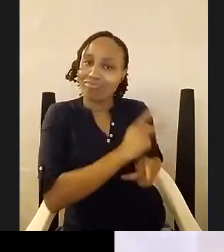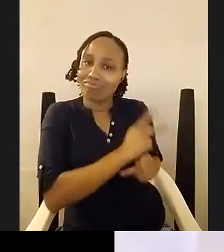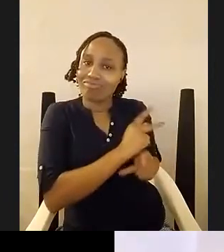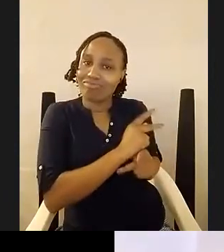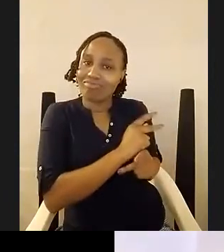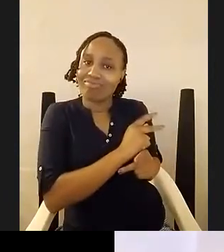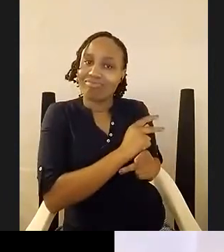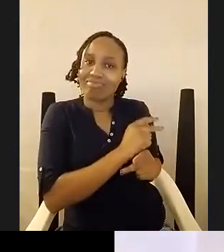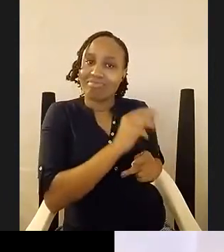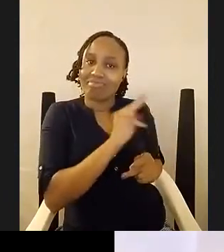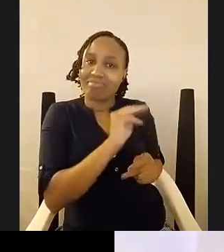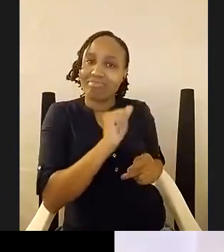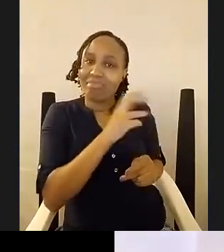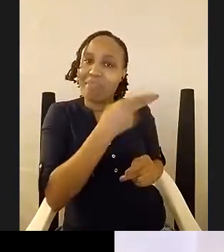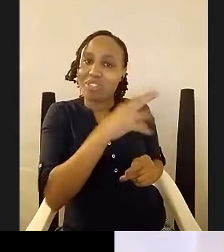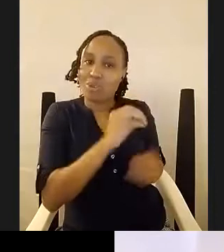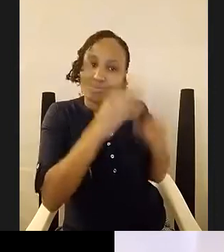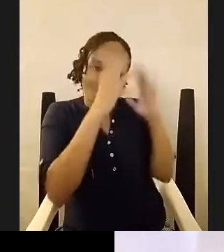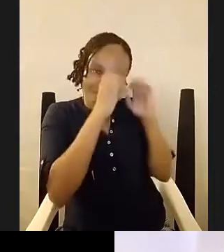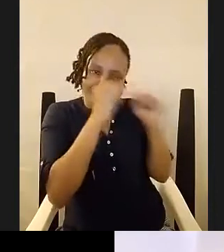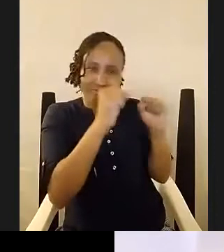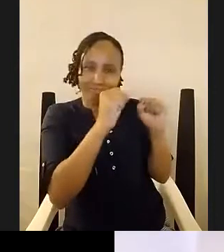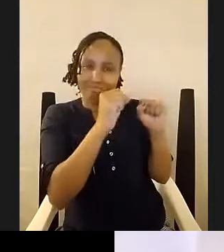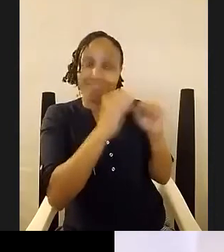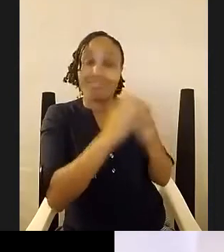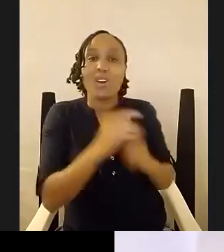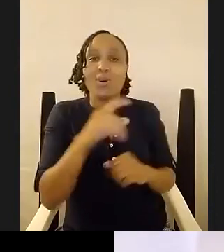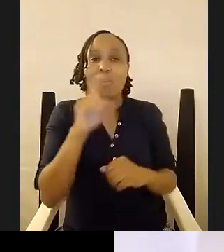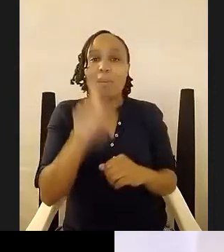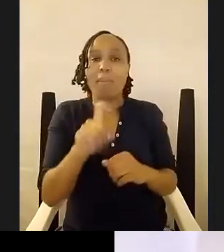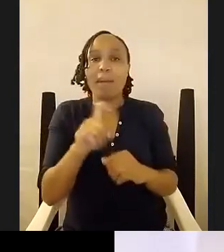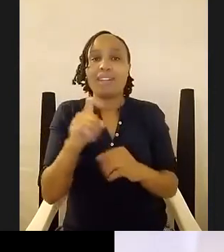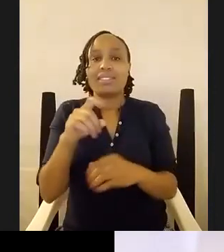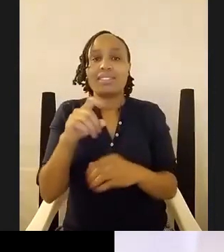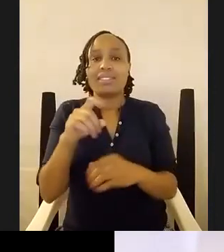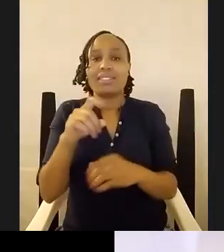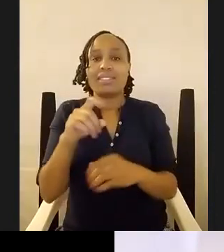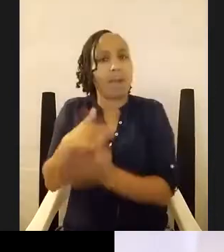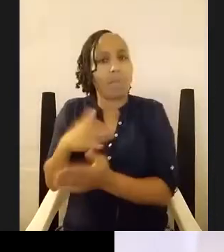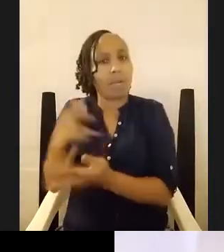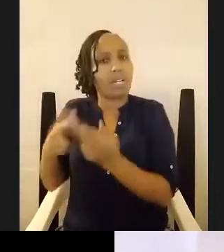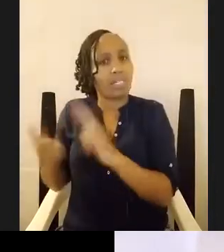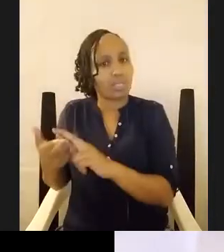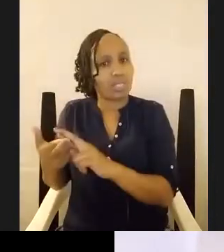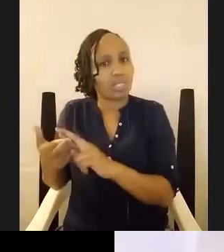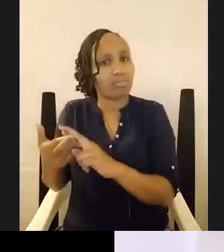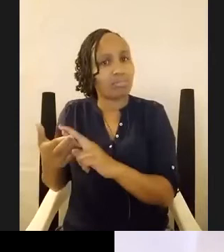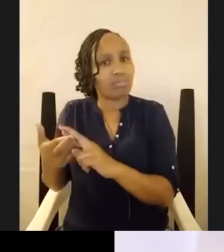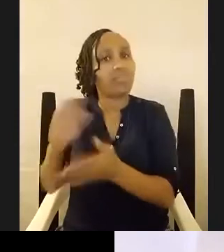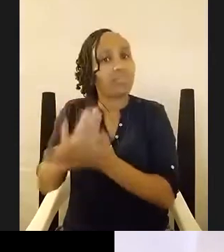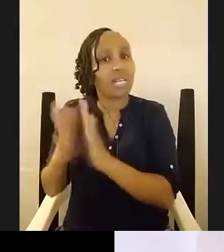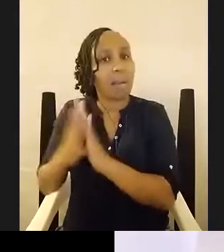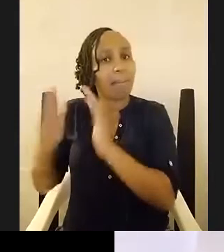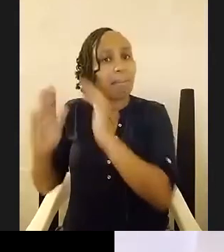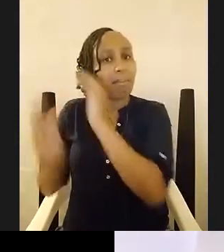we have to save the best part of our relation for our fall out and become bad art friends you know when you write